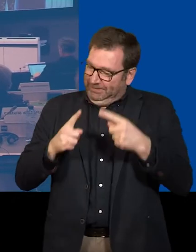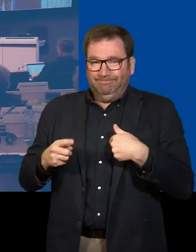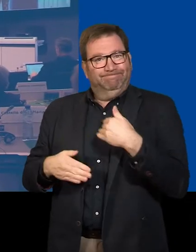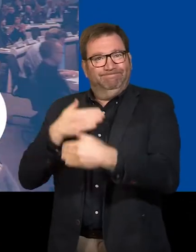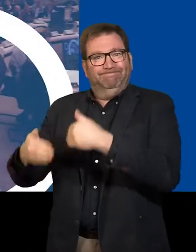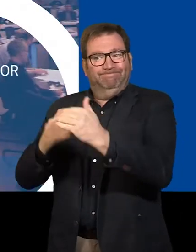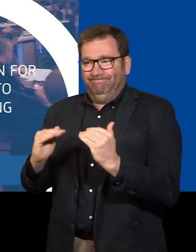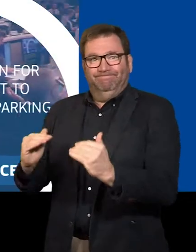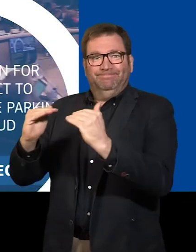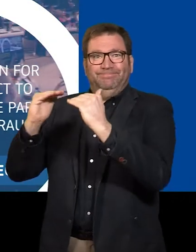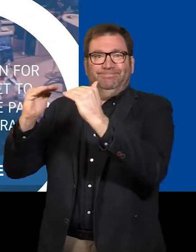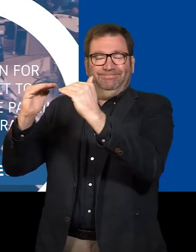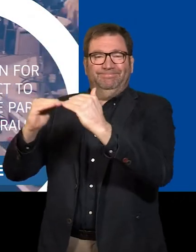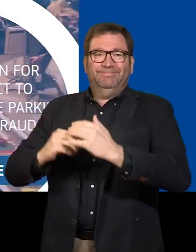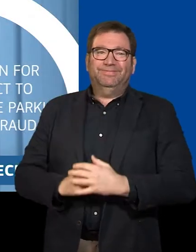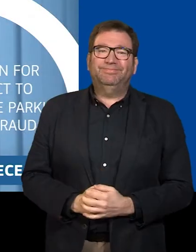please continue.